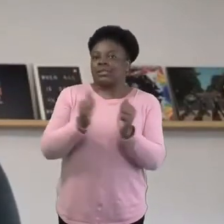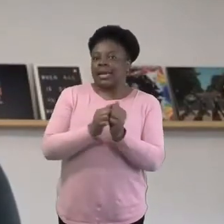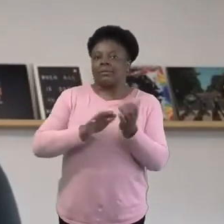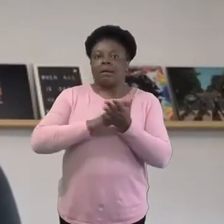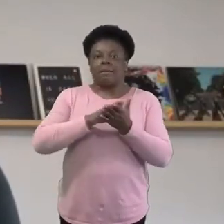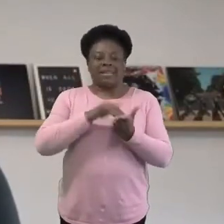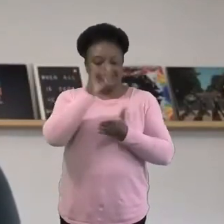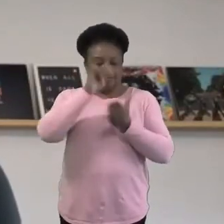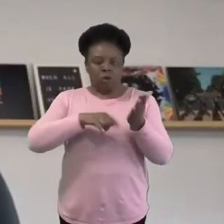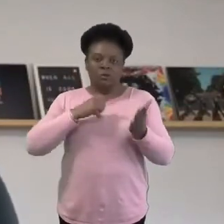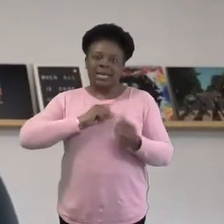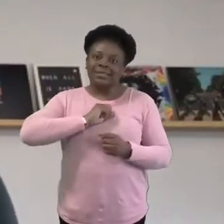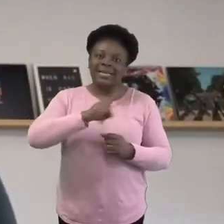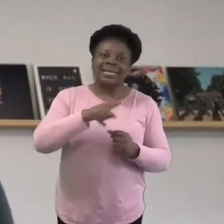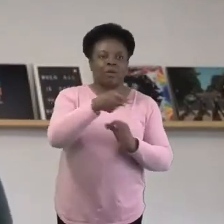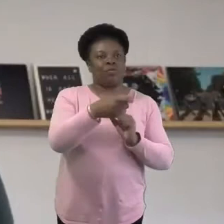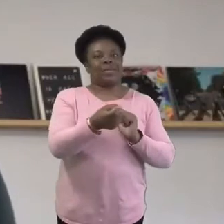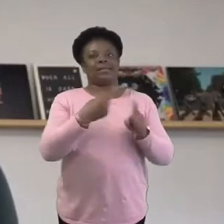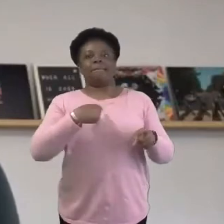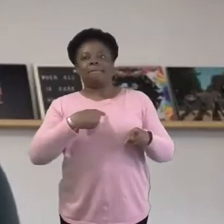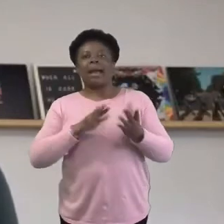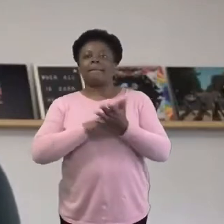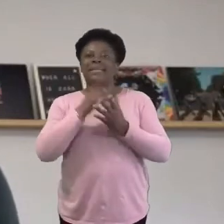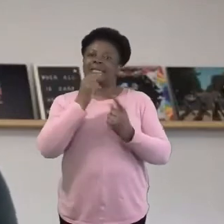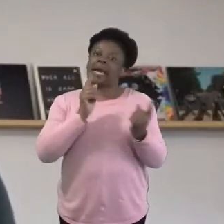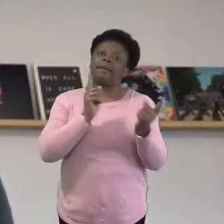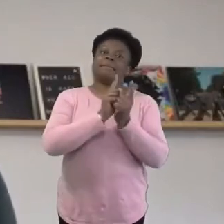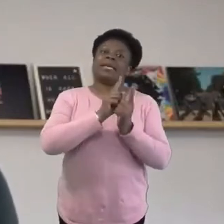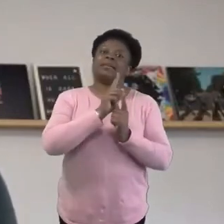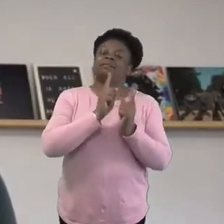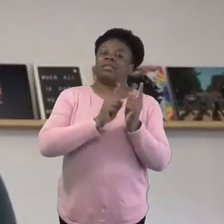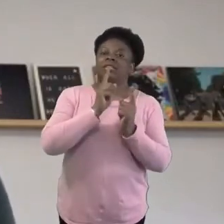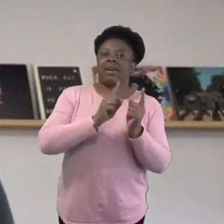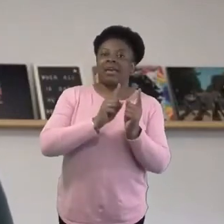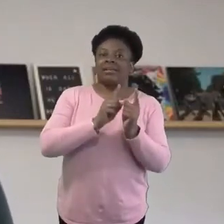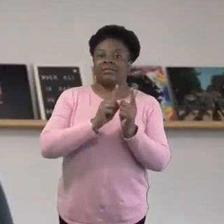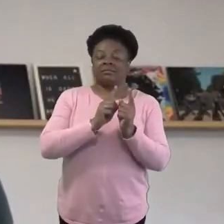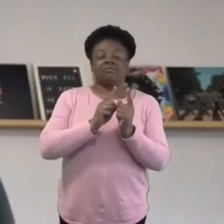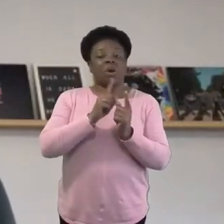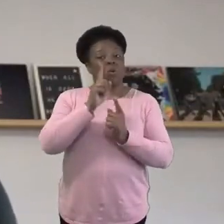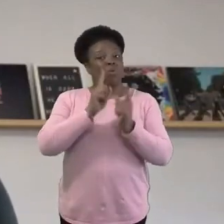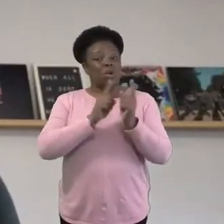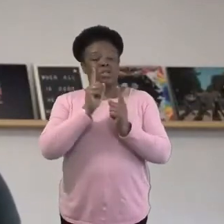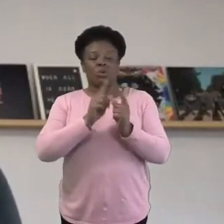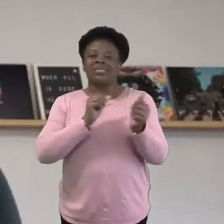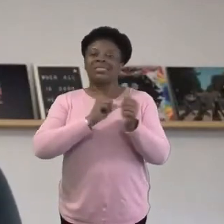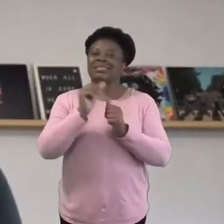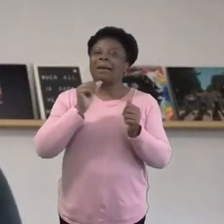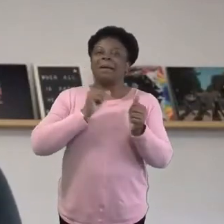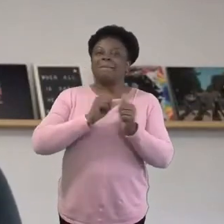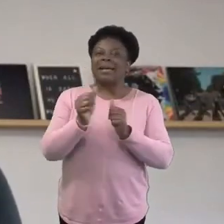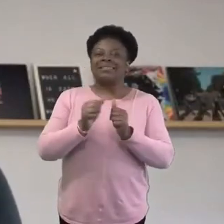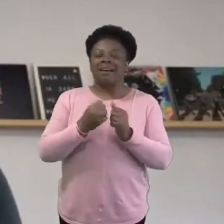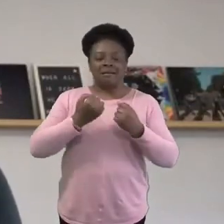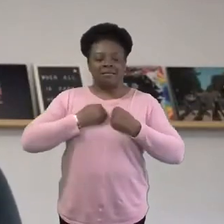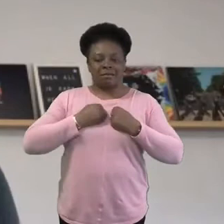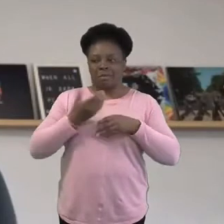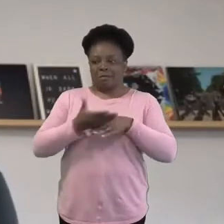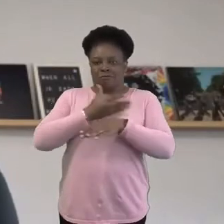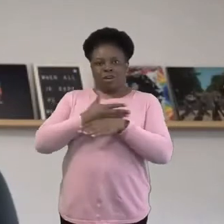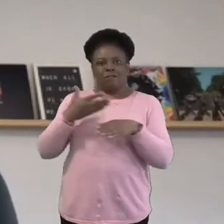of a one-to-one session has been so much better than what I've prepared to put on my Zoom session that week. Young people crave real,